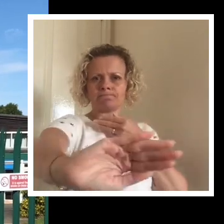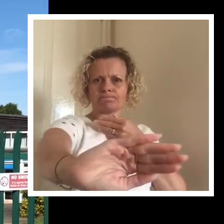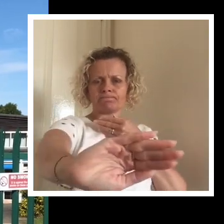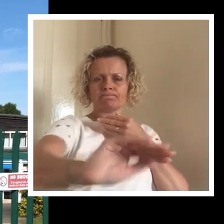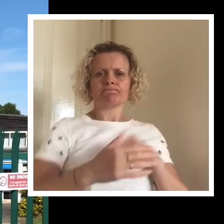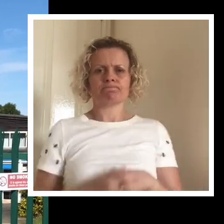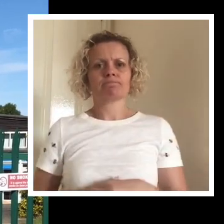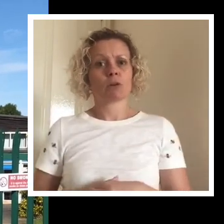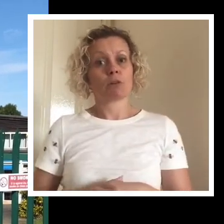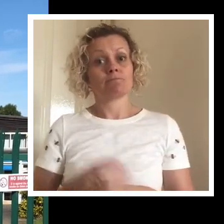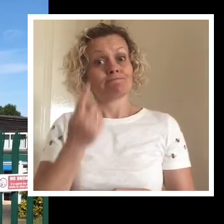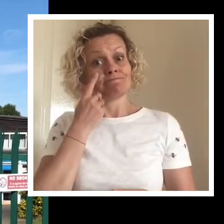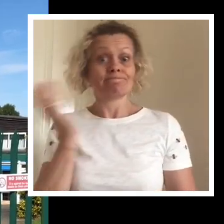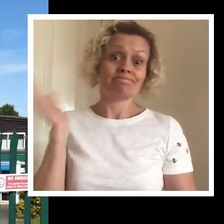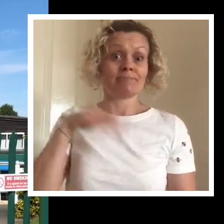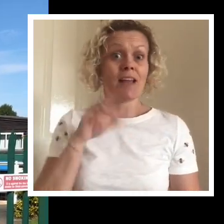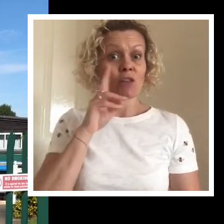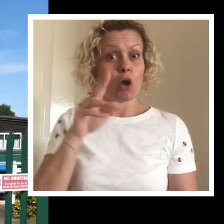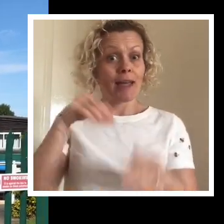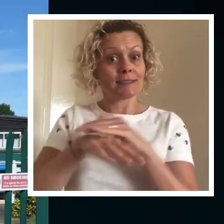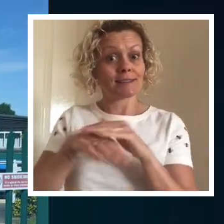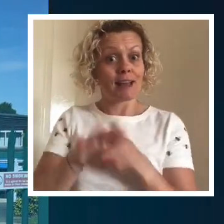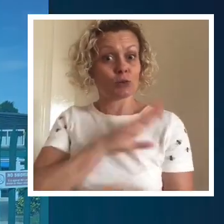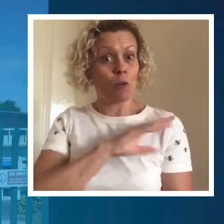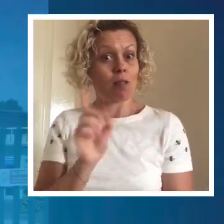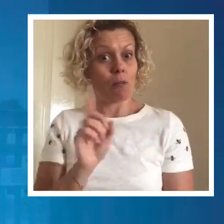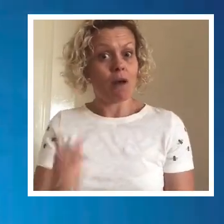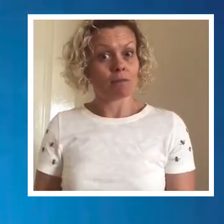other. Let's go and have a look at what's happening inside.